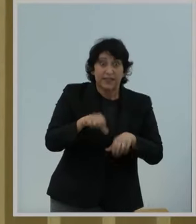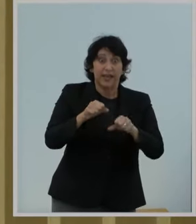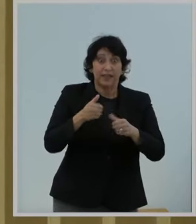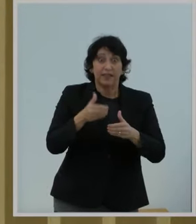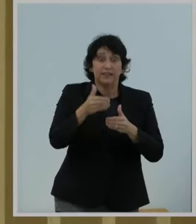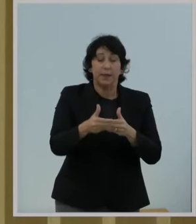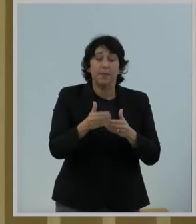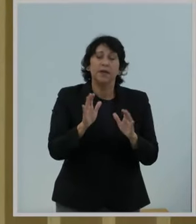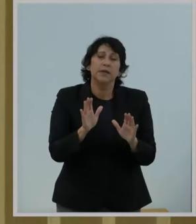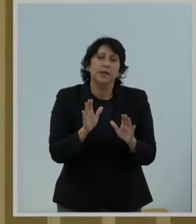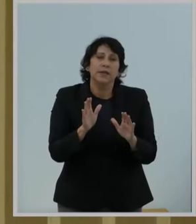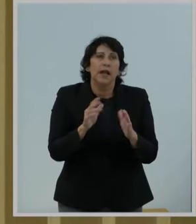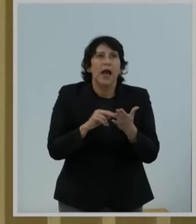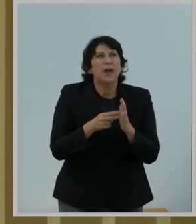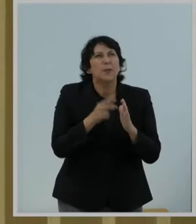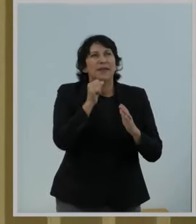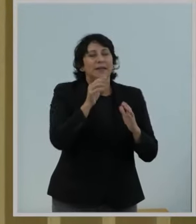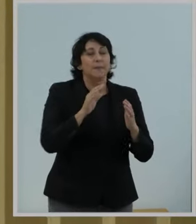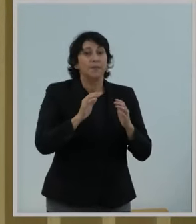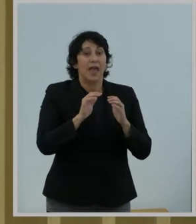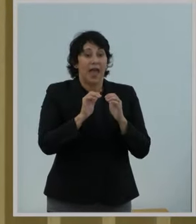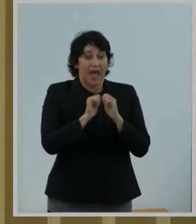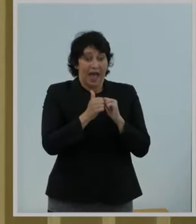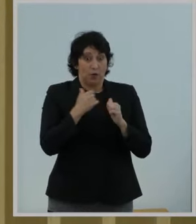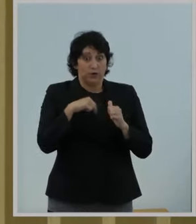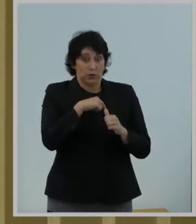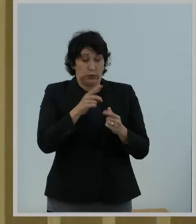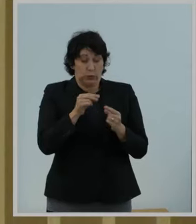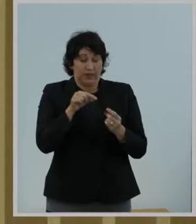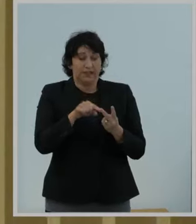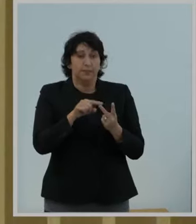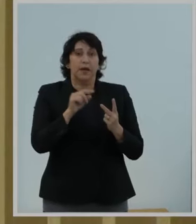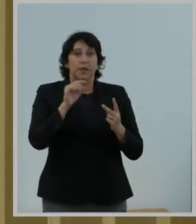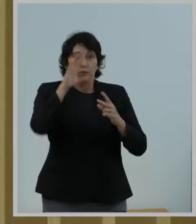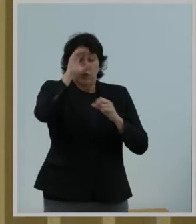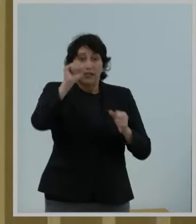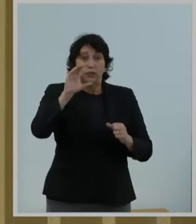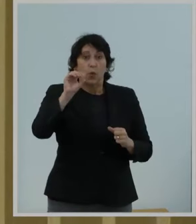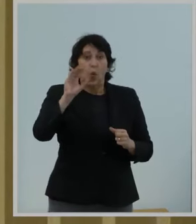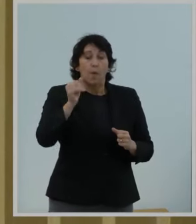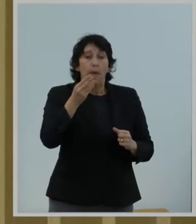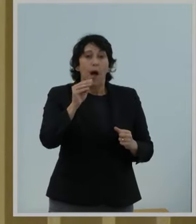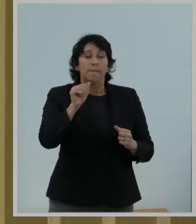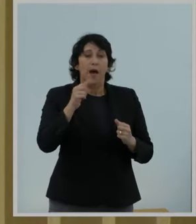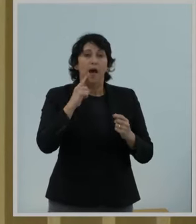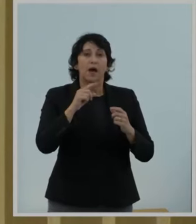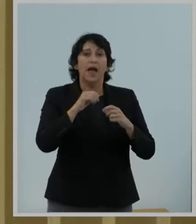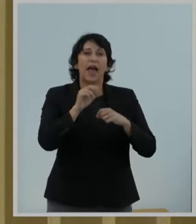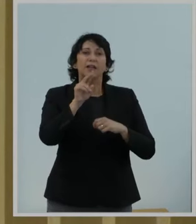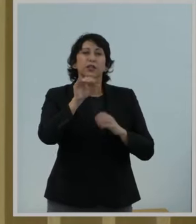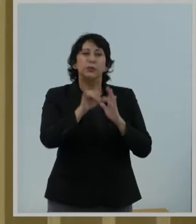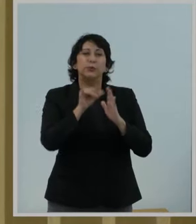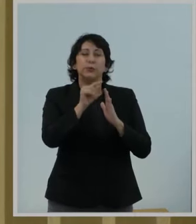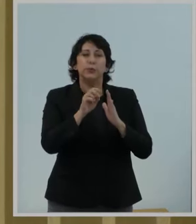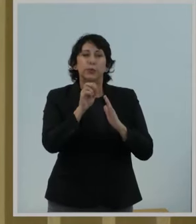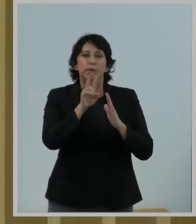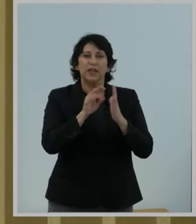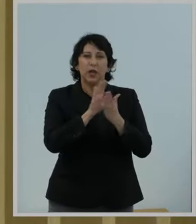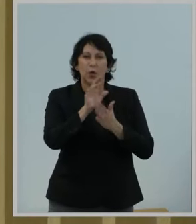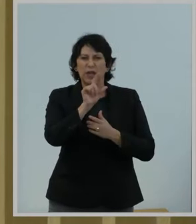I don't mean how did we get here in the sense that President Obama published a YouTube video in 2014 to pressure,